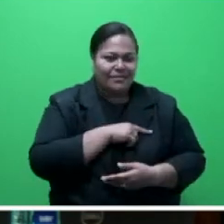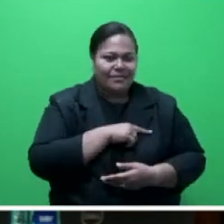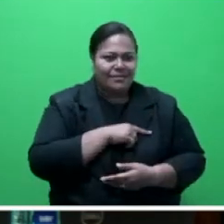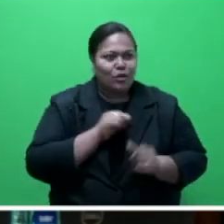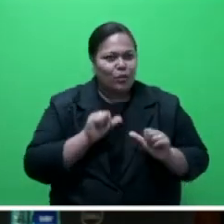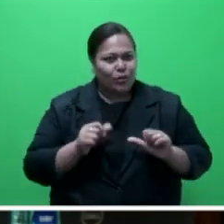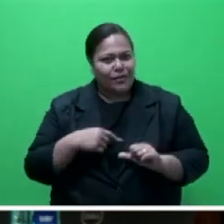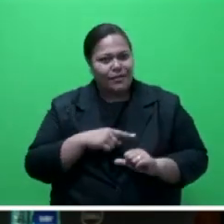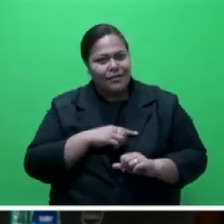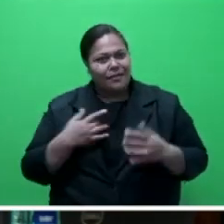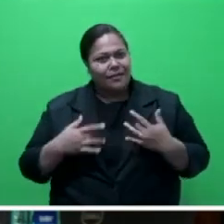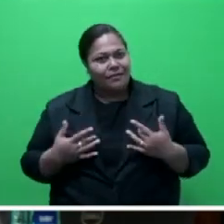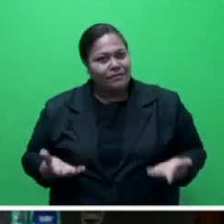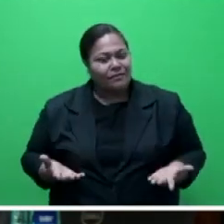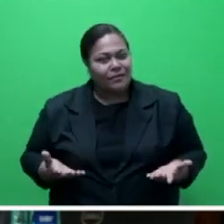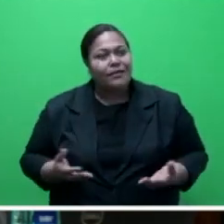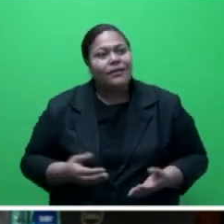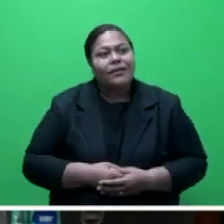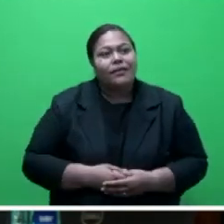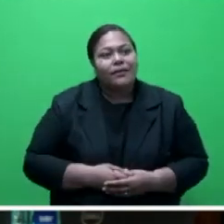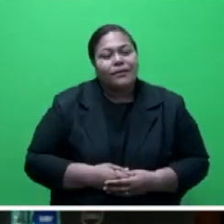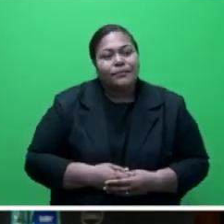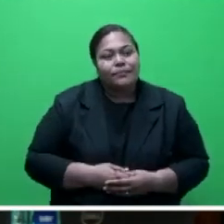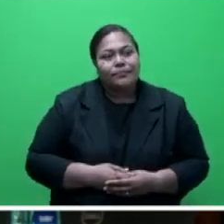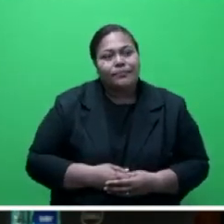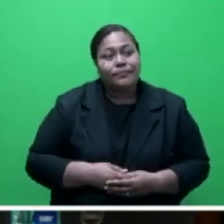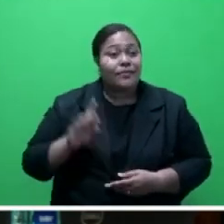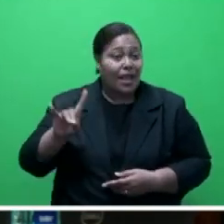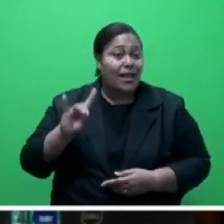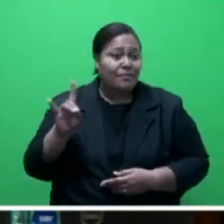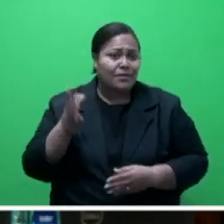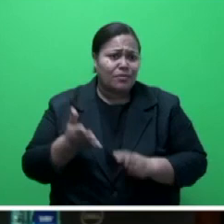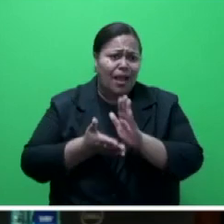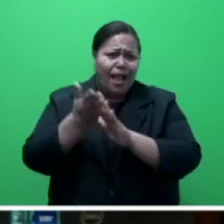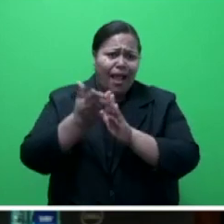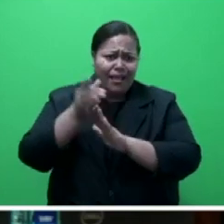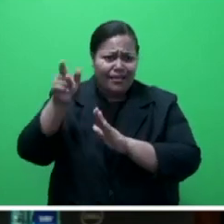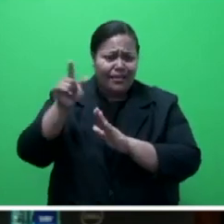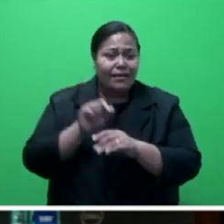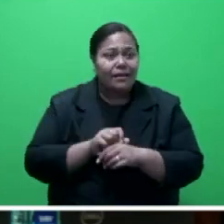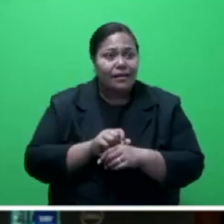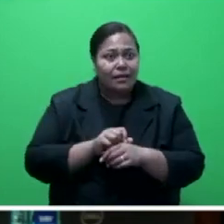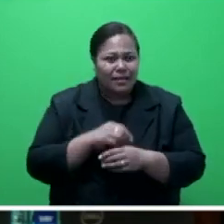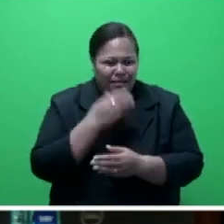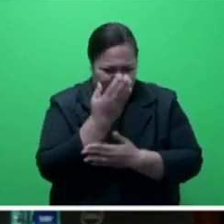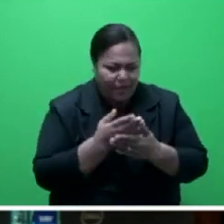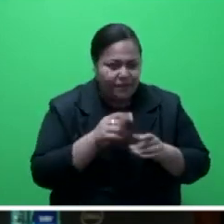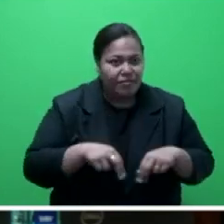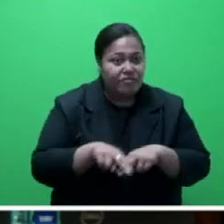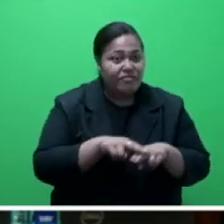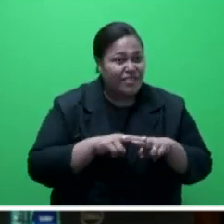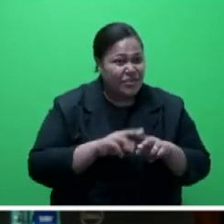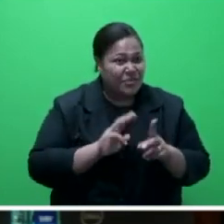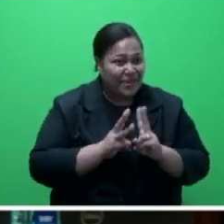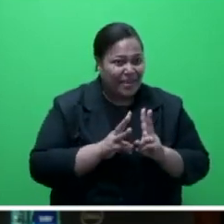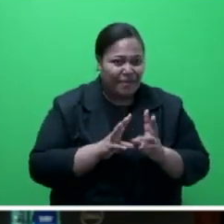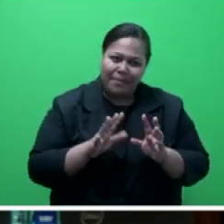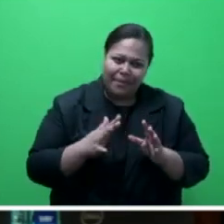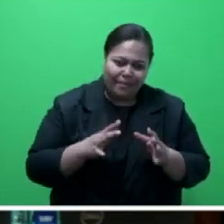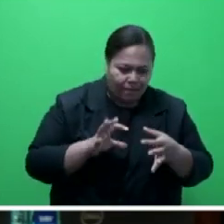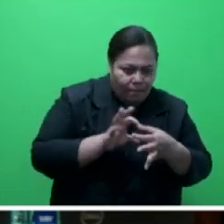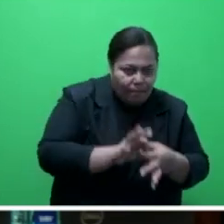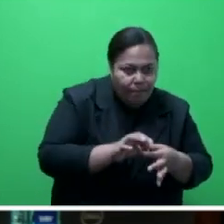Mr Speaker said, the species whose high endemism represents habitats within ecosystems that are critical for protection